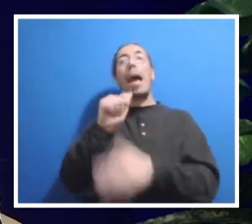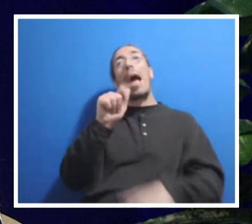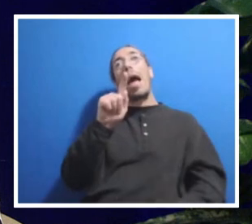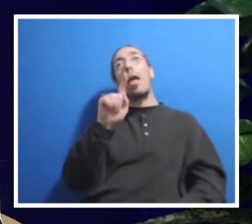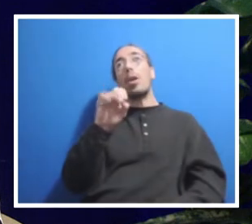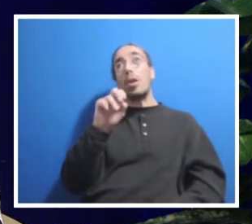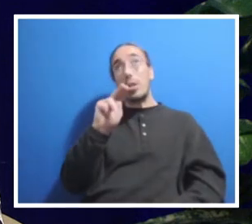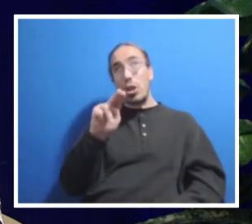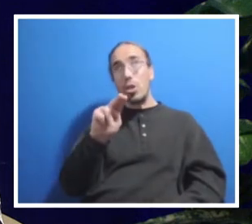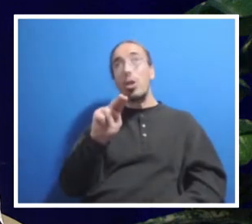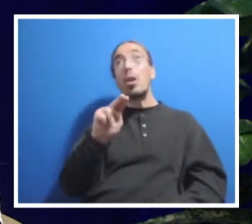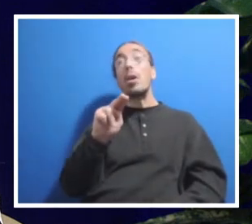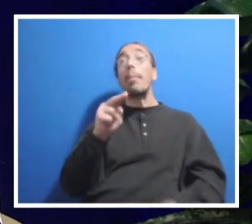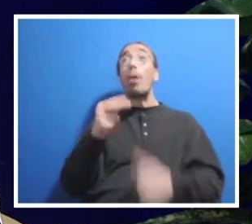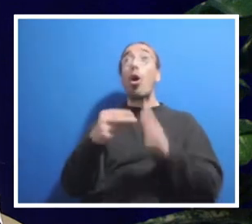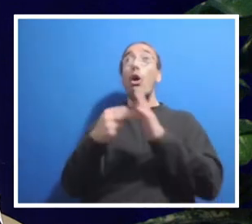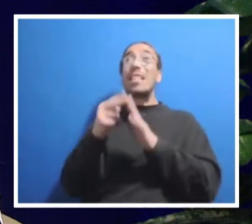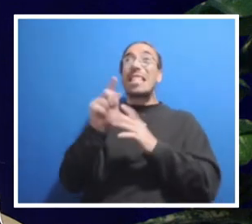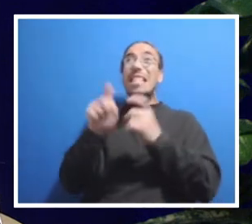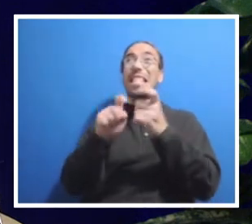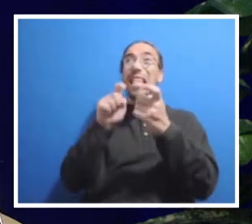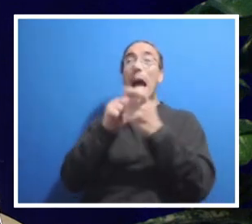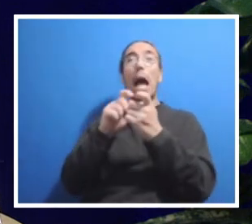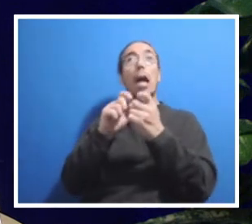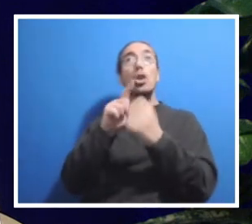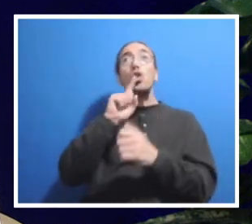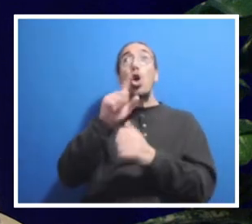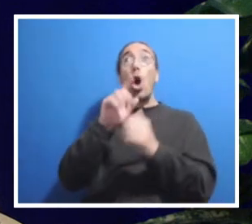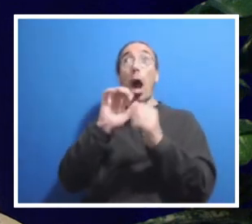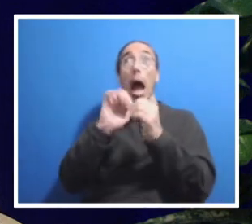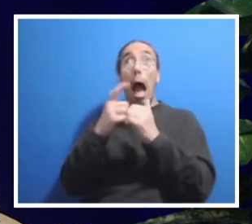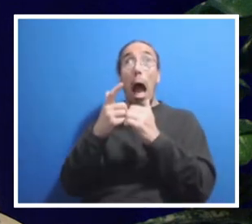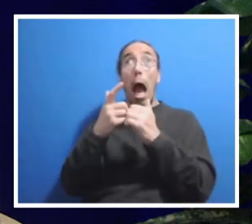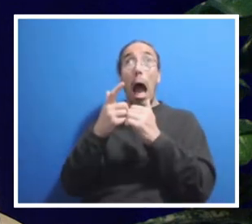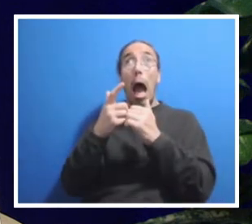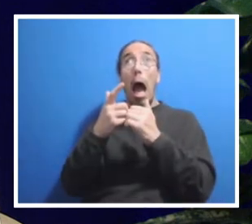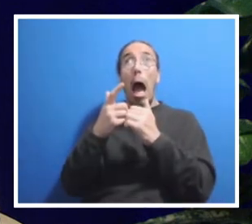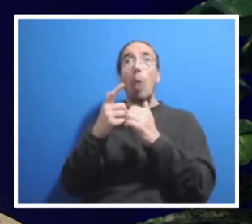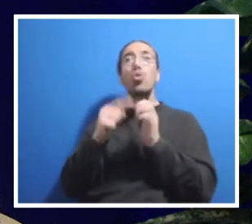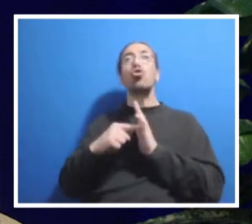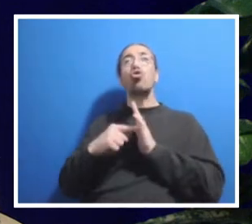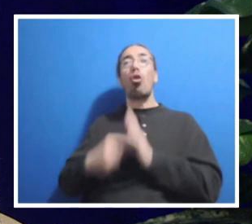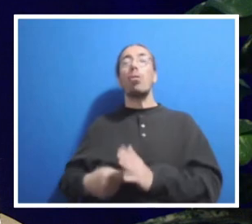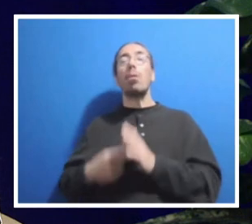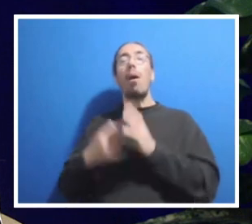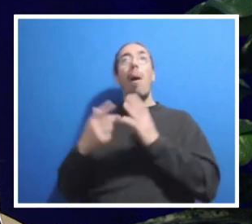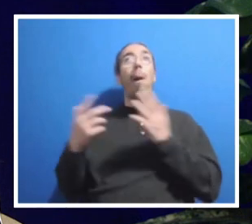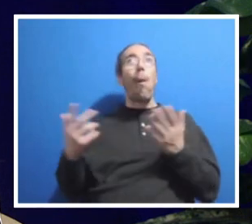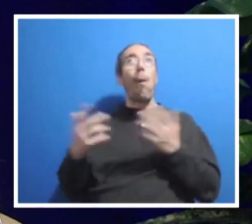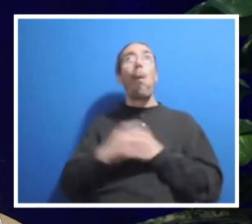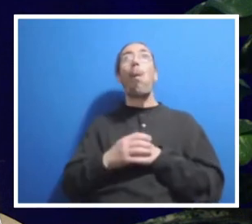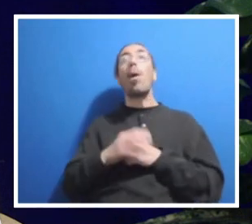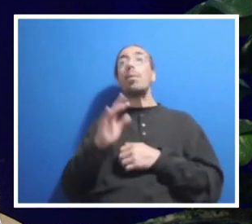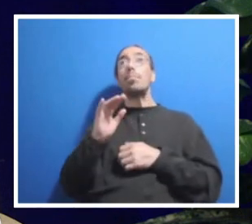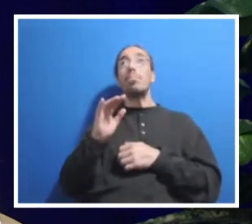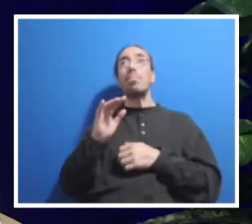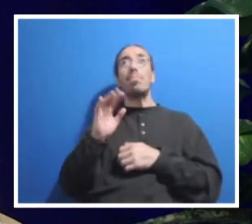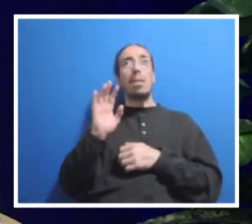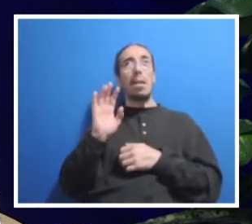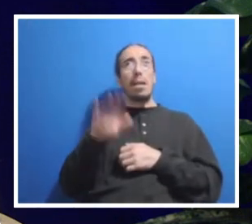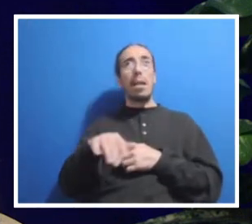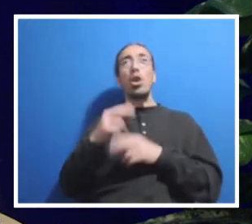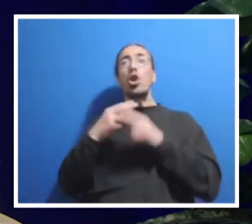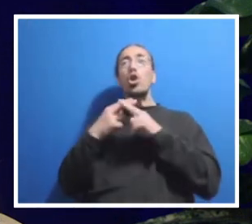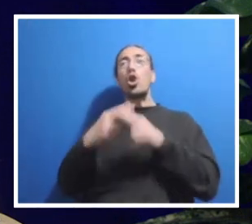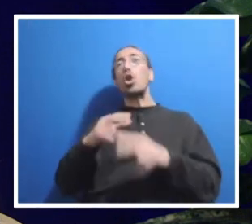honest, we're not exactly sure how that allocation was even derived. It's legacy. It's called an incremental budget,